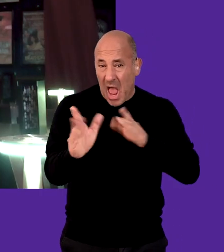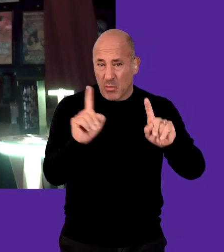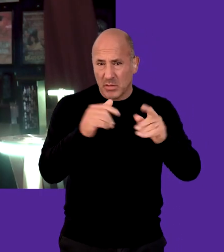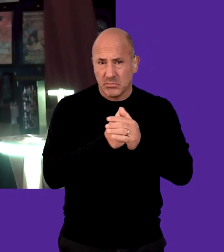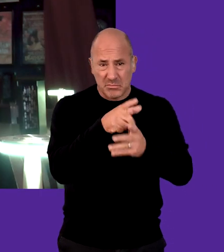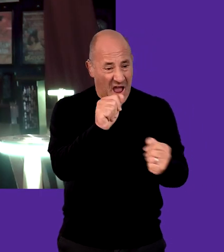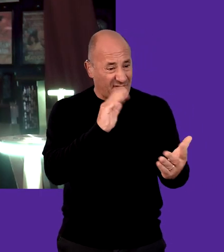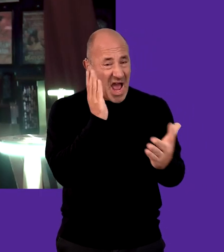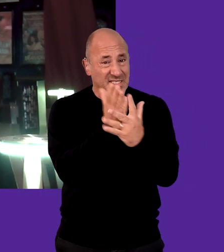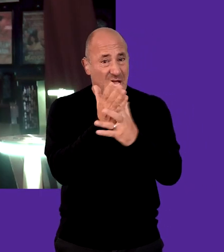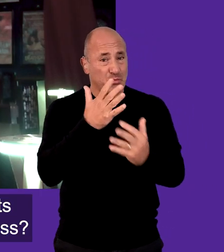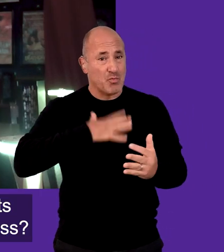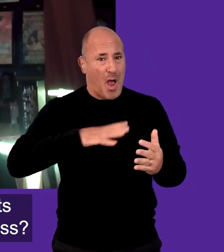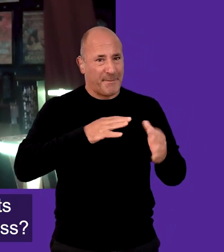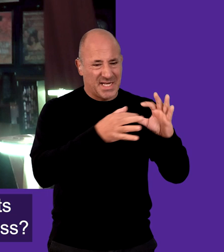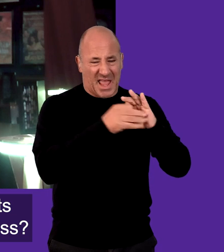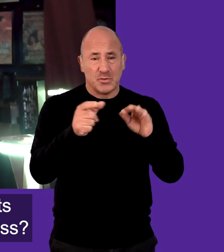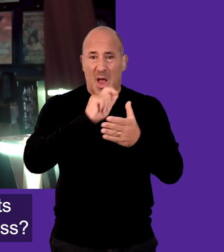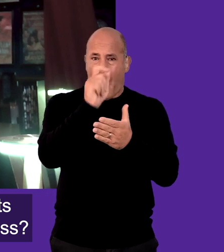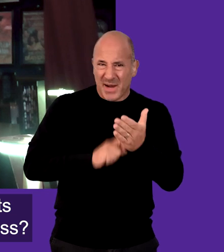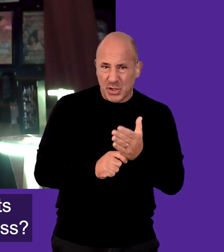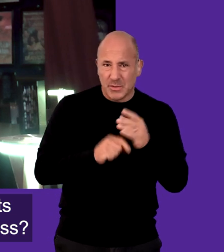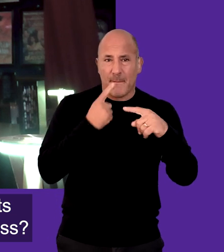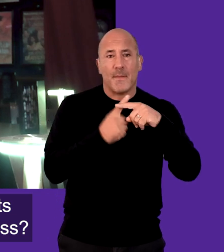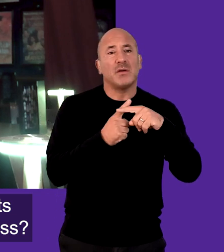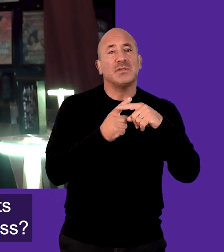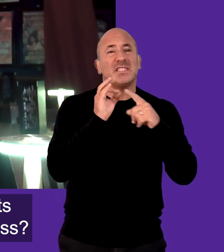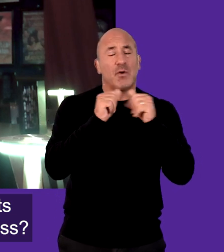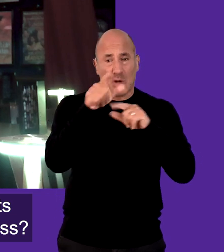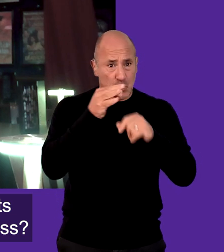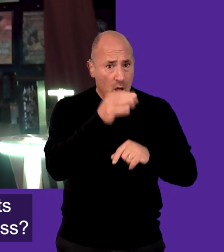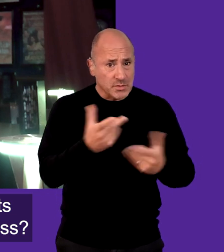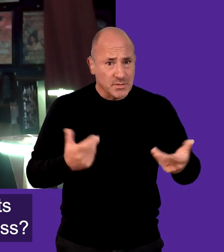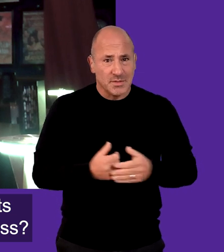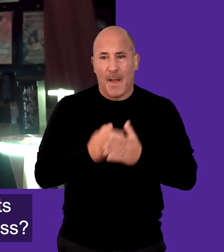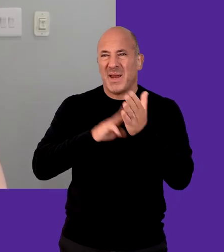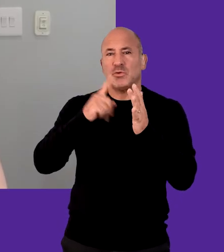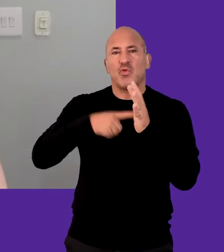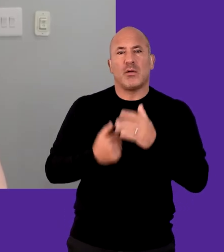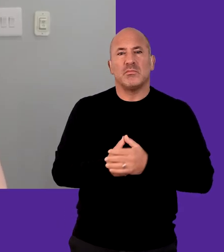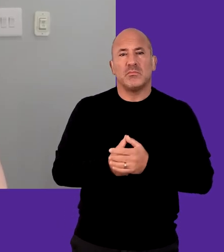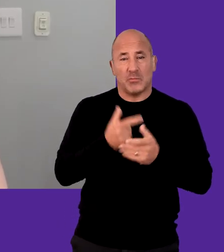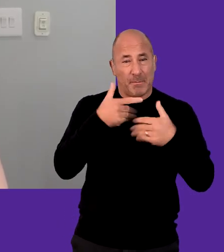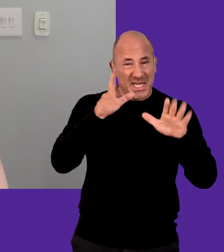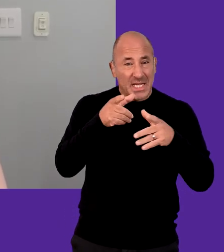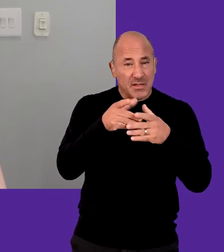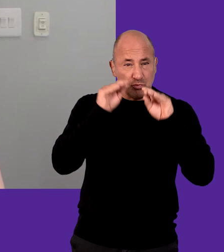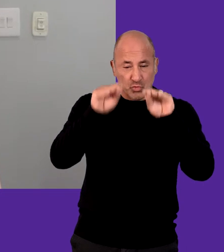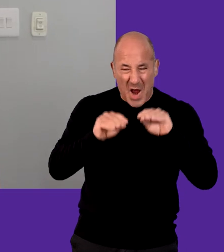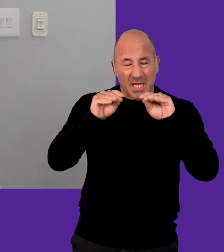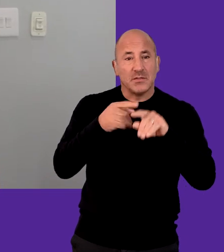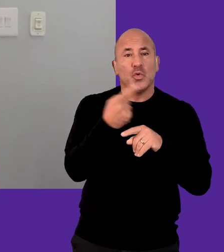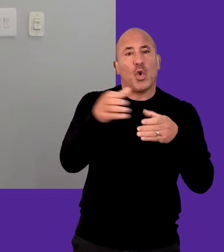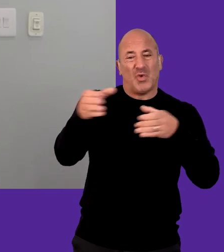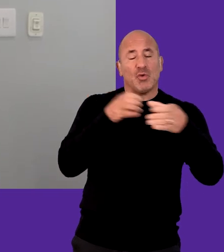everybody, clearly and explicitly, if they have any access requirements for the application and interview process? Melissa John Have you